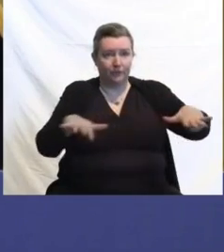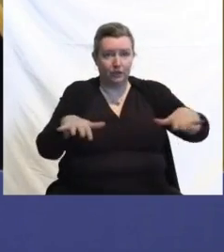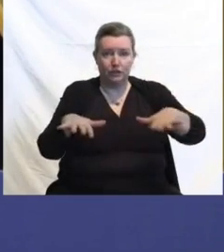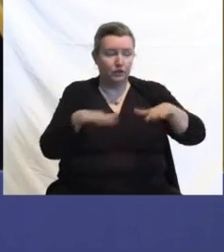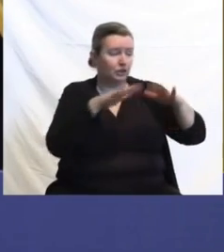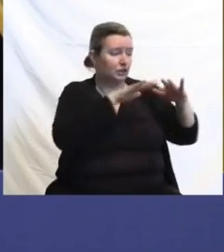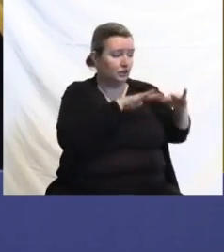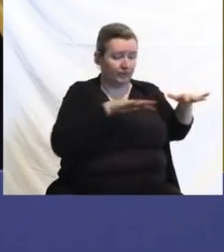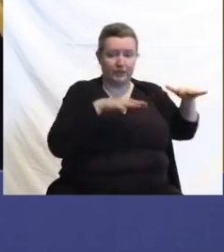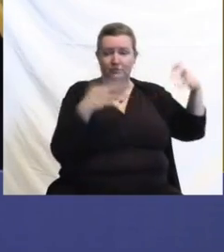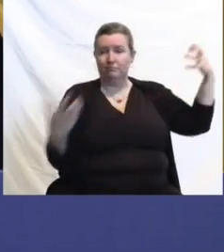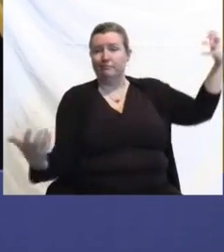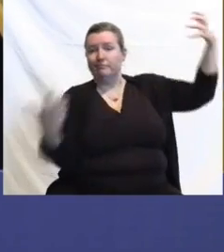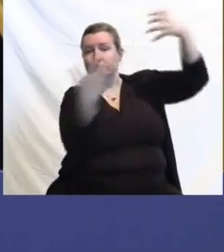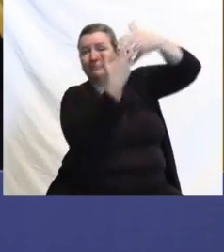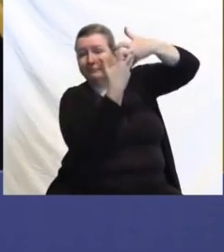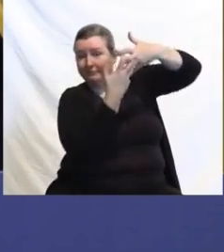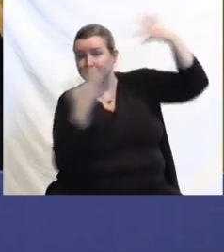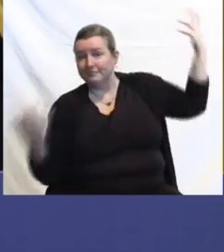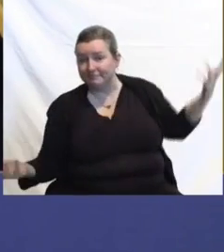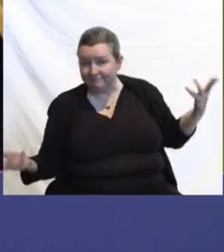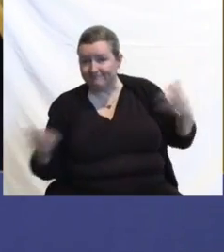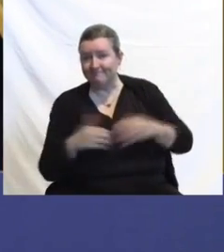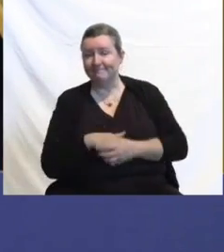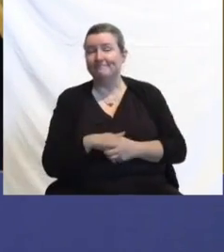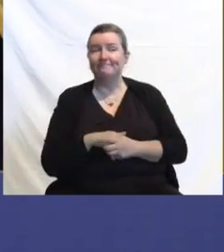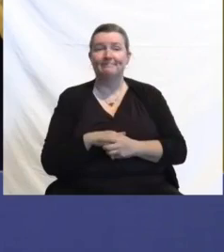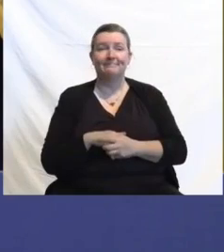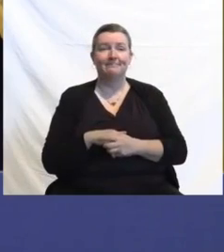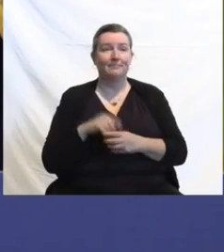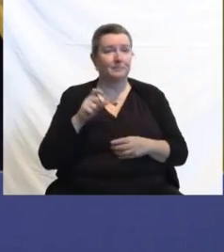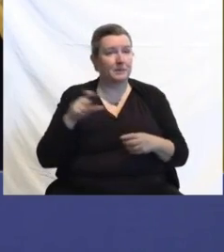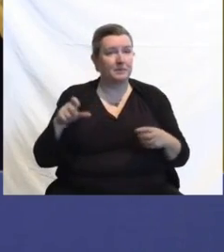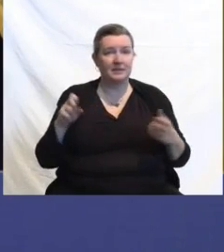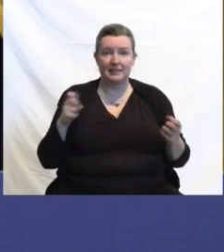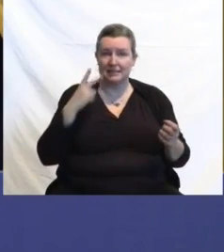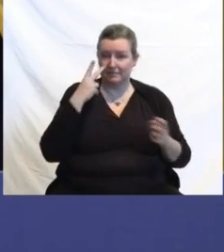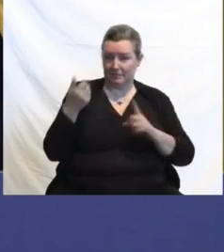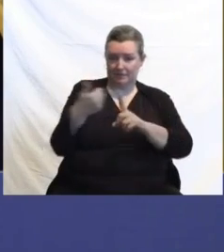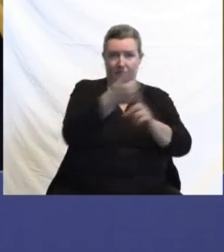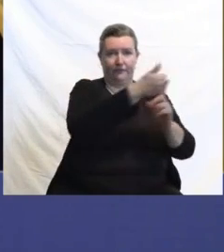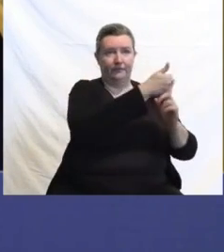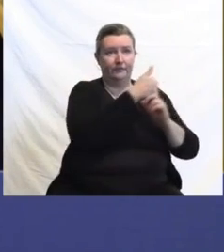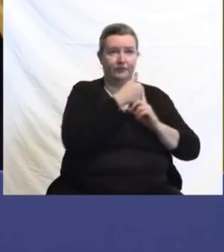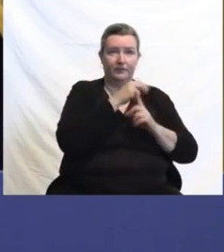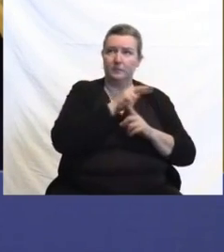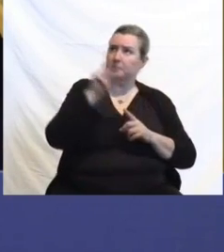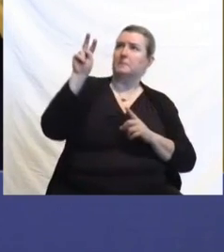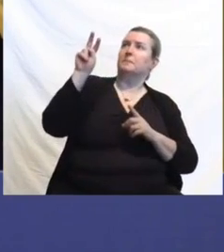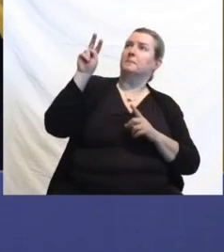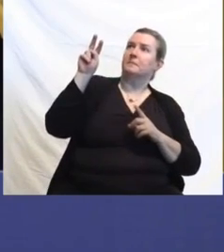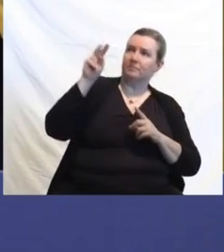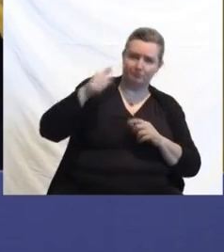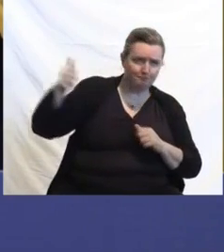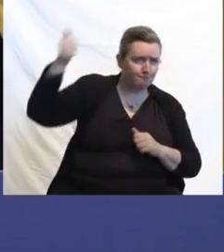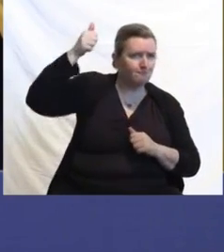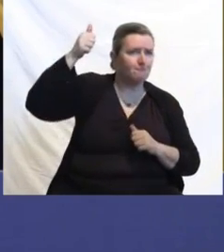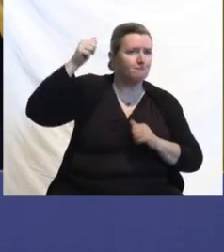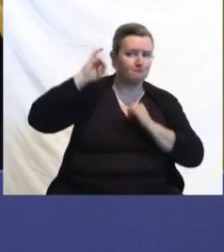see myself when I look and walk into that room or into that chamber, and that's something that is a general matter we're committed to. Thank you.